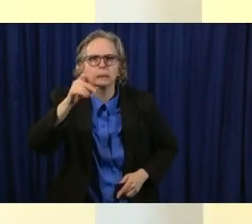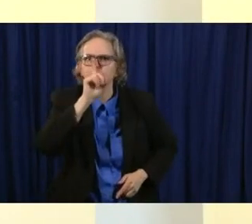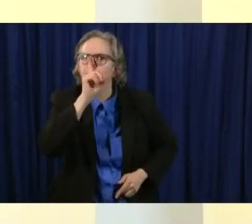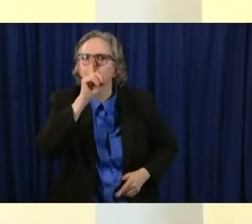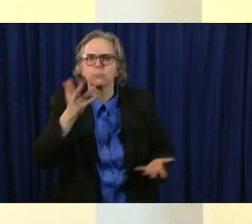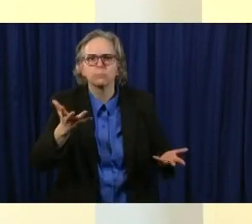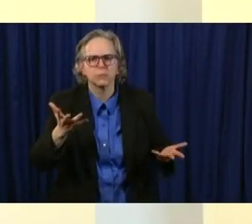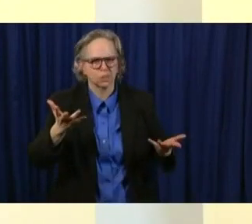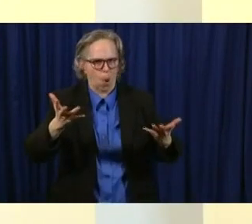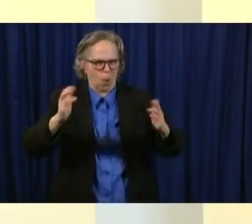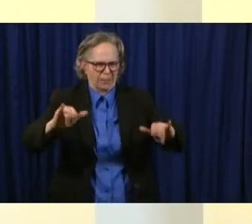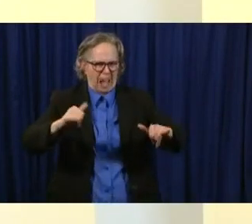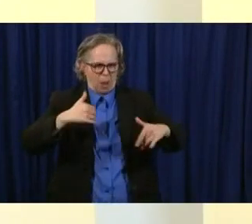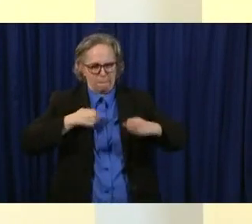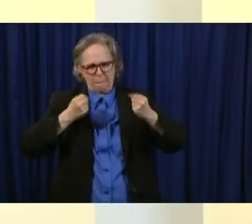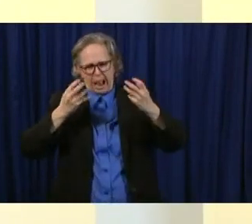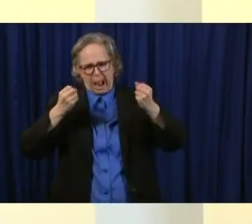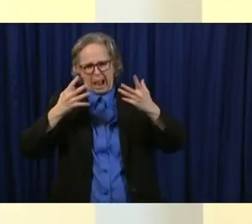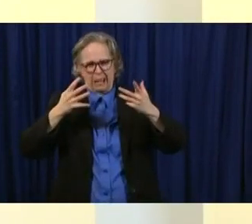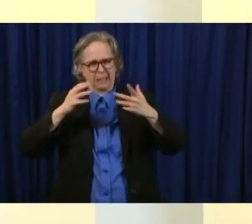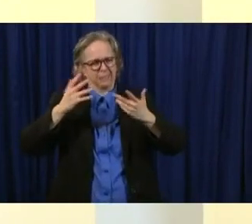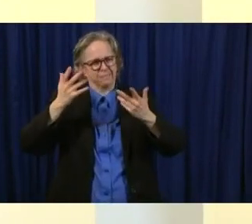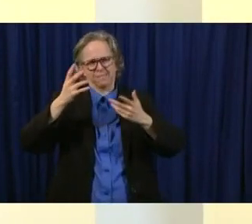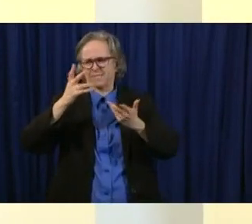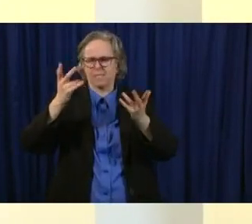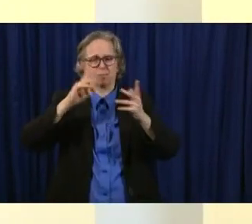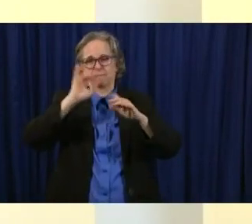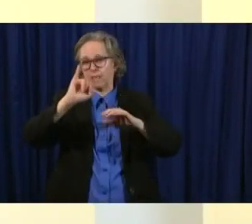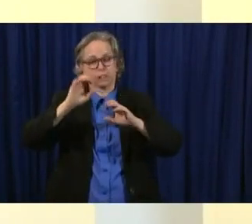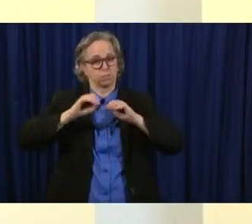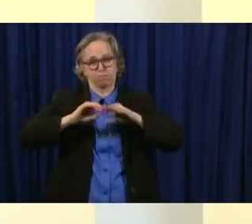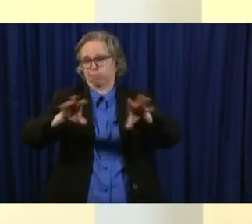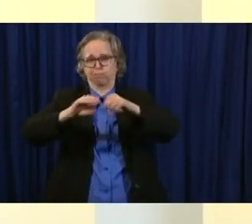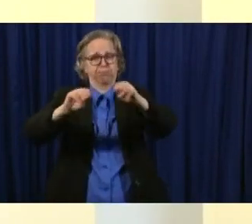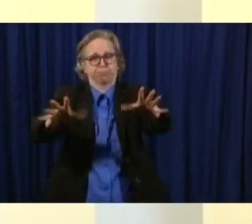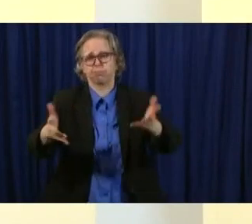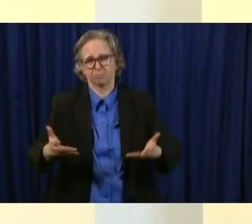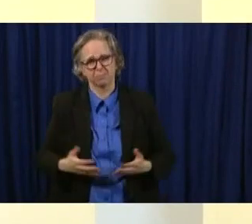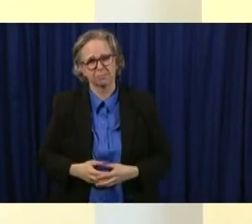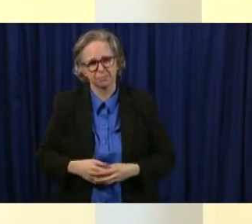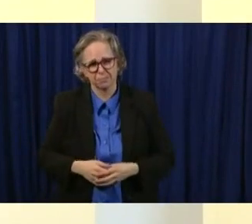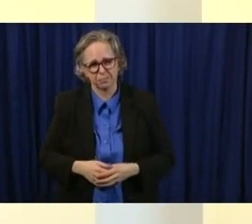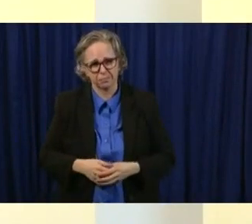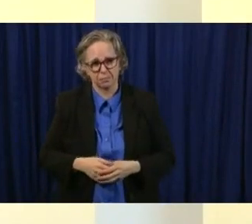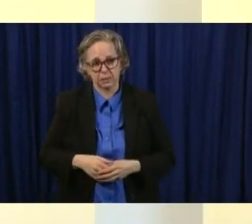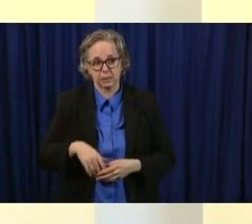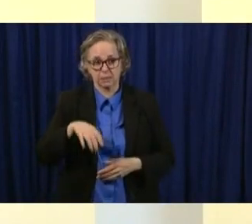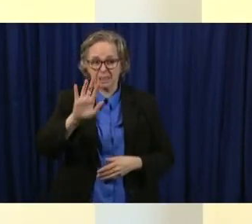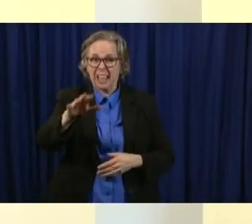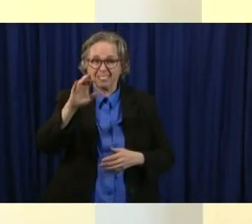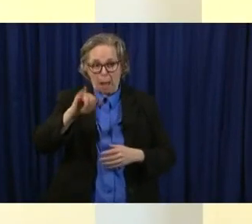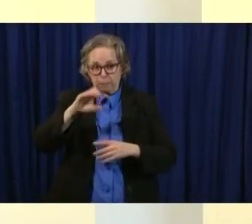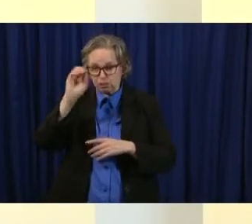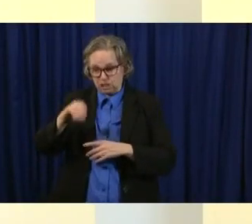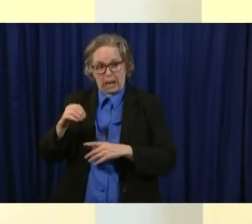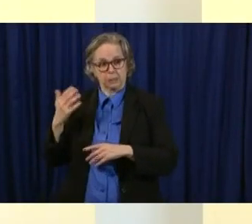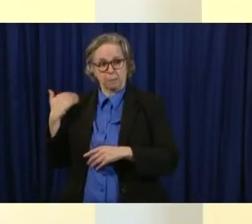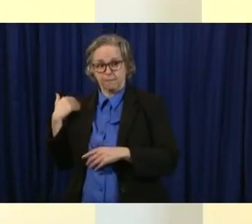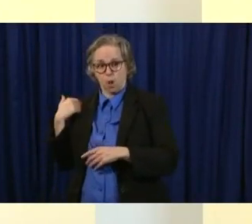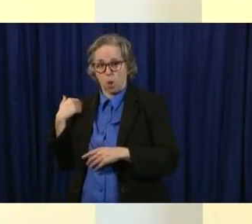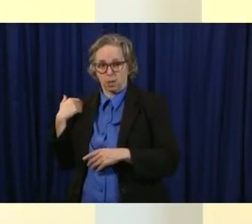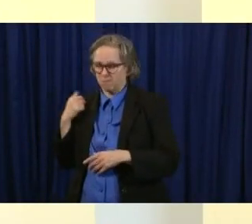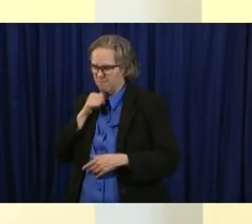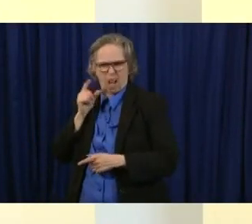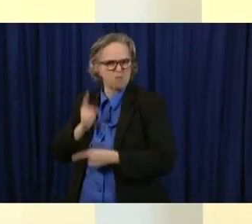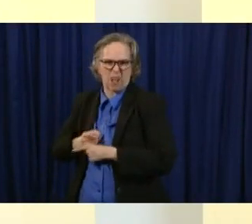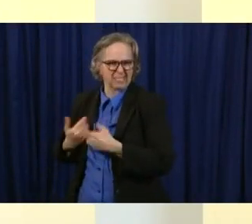We continue to know it's very deadly. I'd have to say some of those percentages were not correct in in that last statement